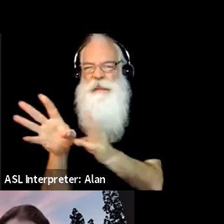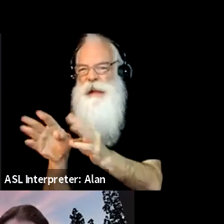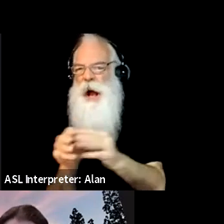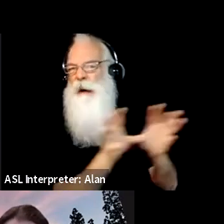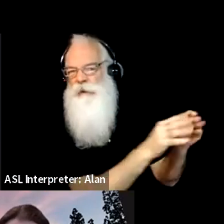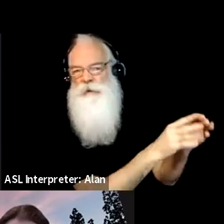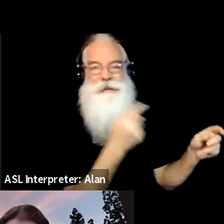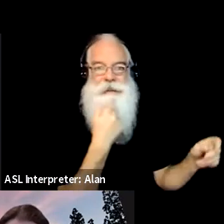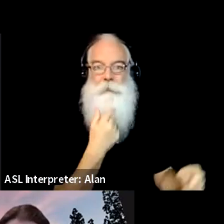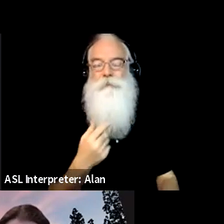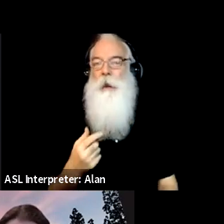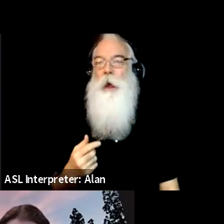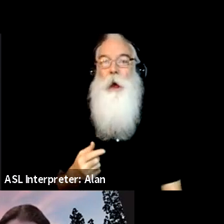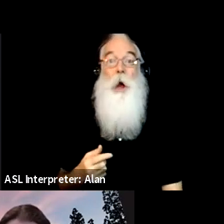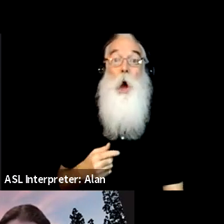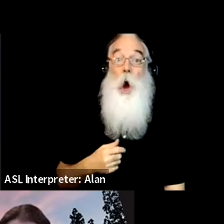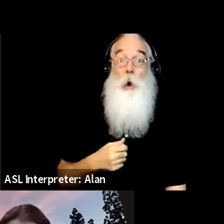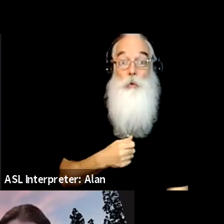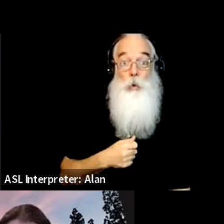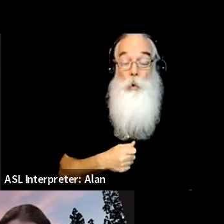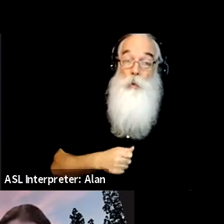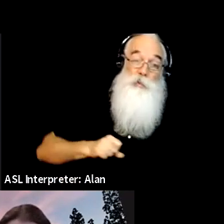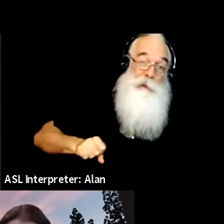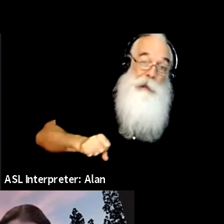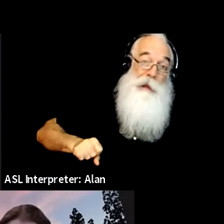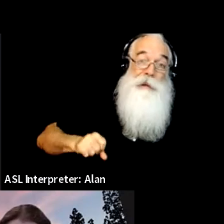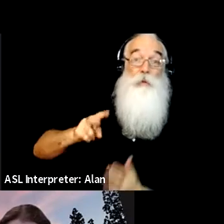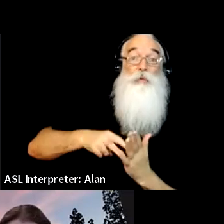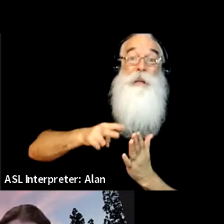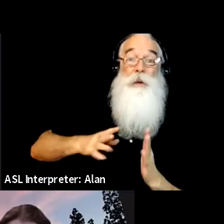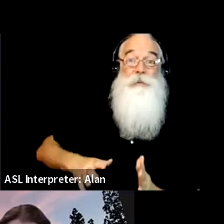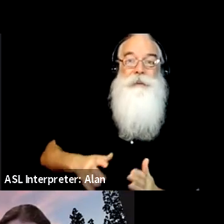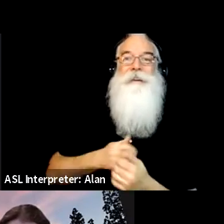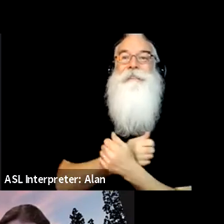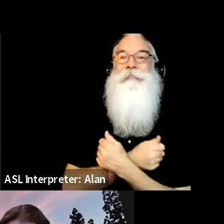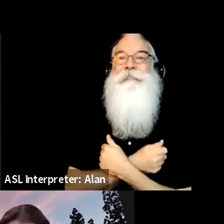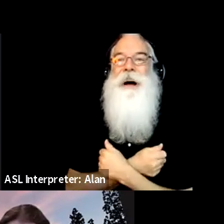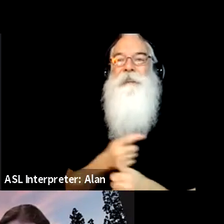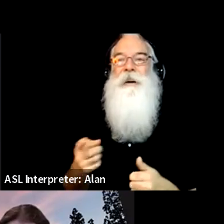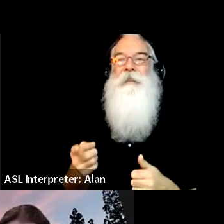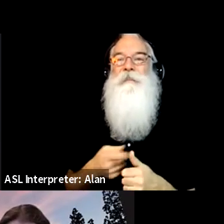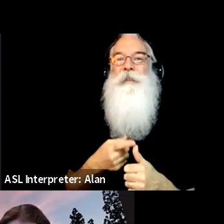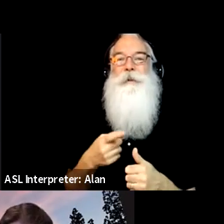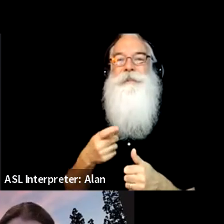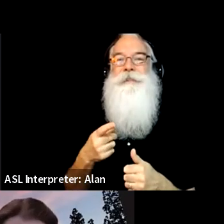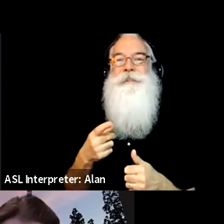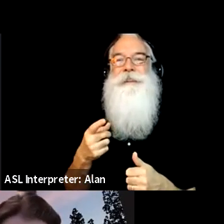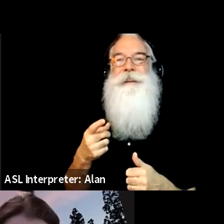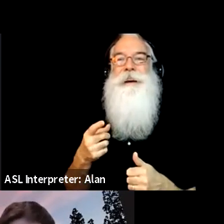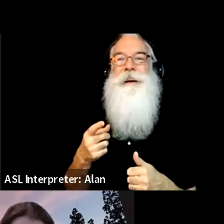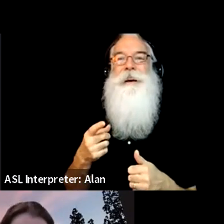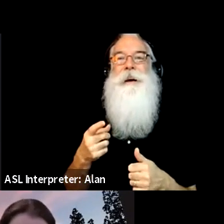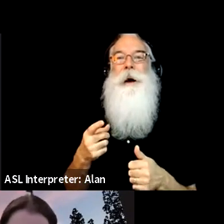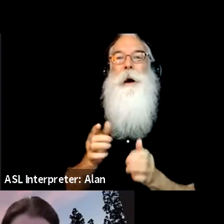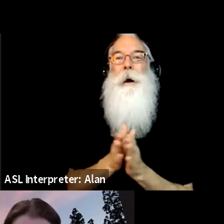reluctant readers love verse novels, reluctant readers like white space. It's